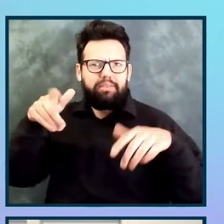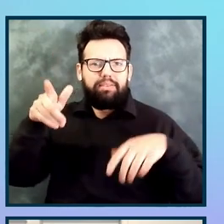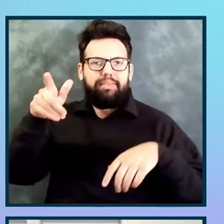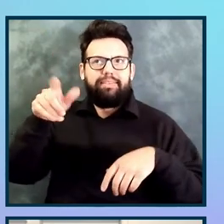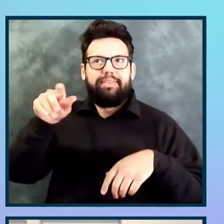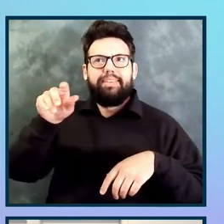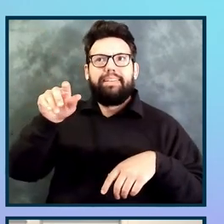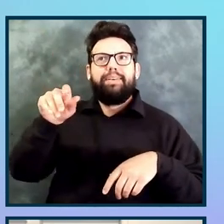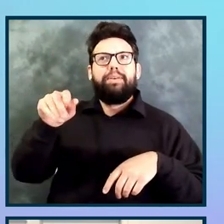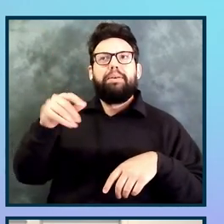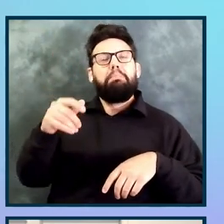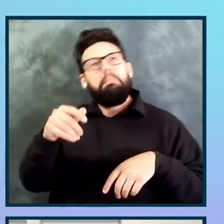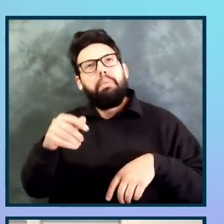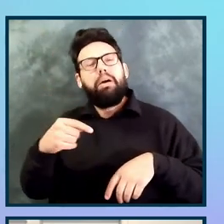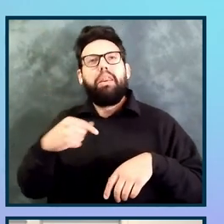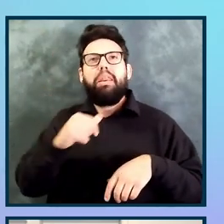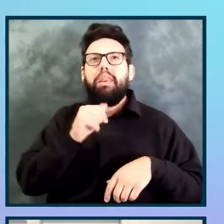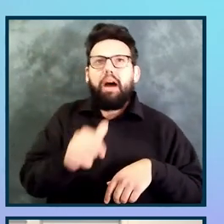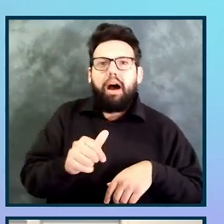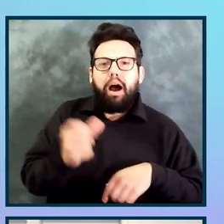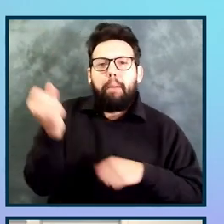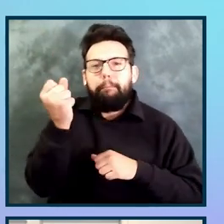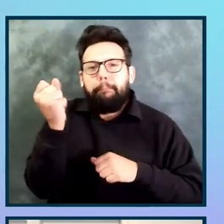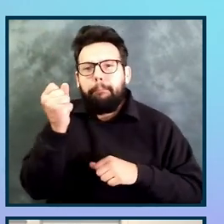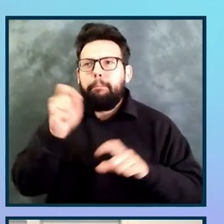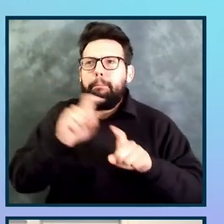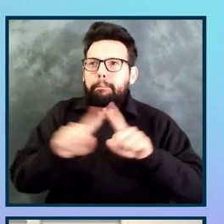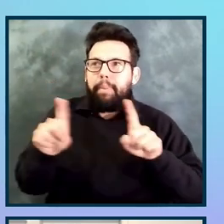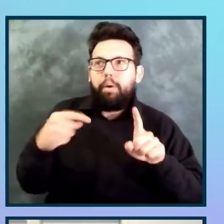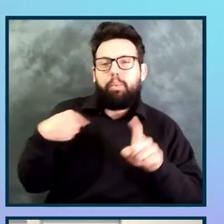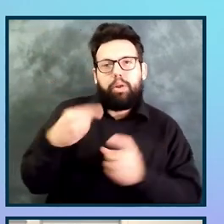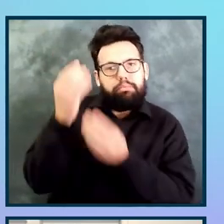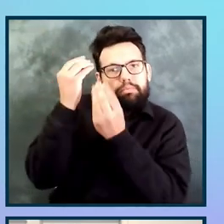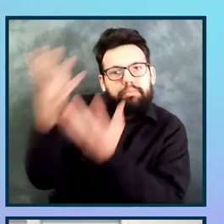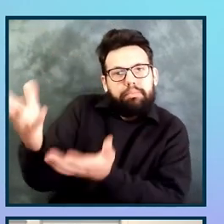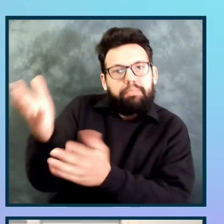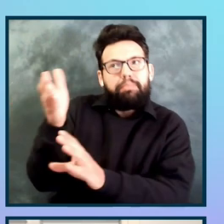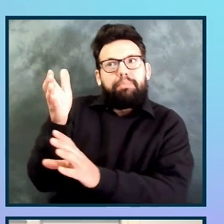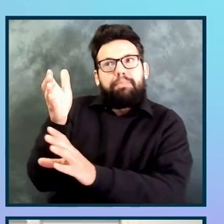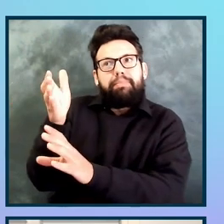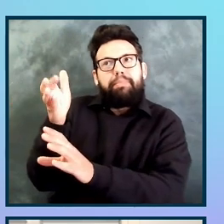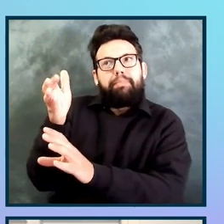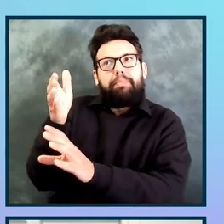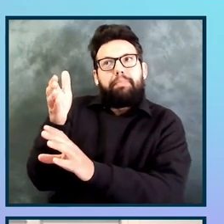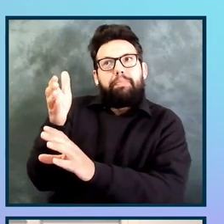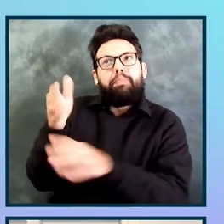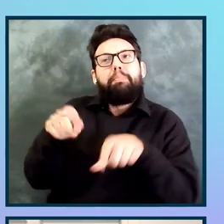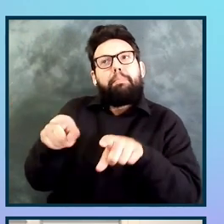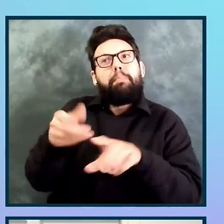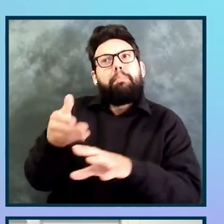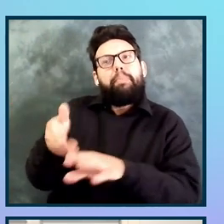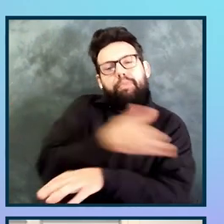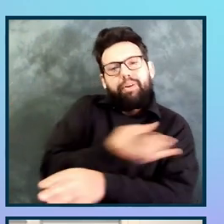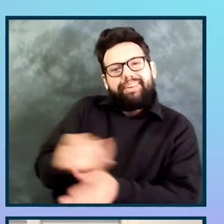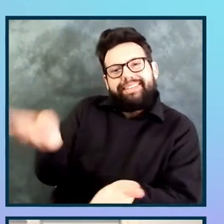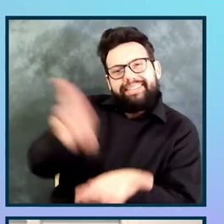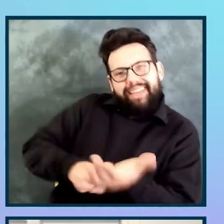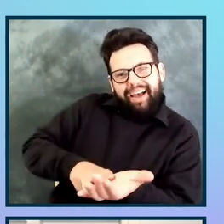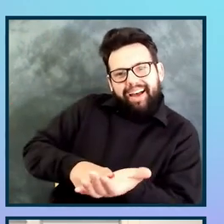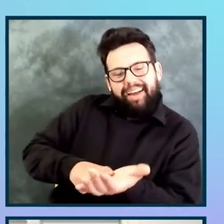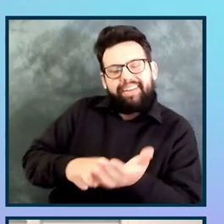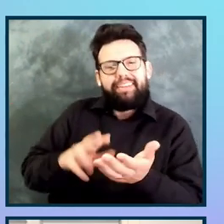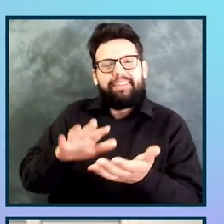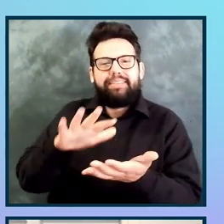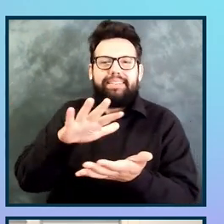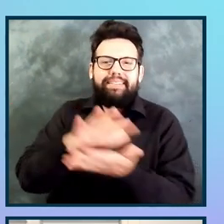precursor to signing the statement of work because the scope is listed in the statement of work. But that scope